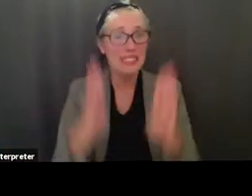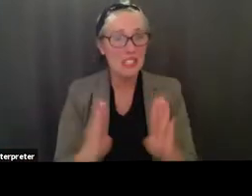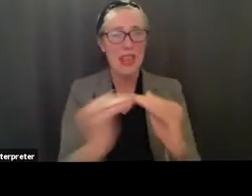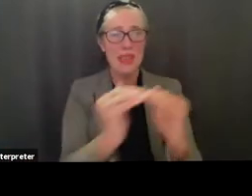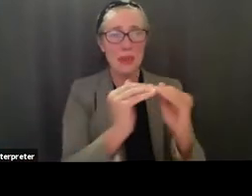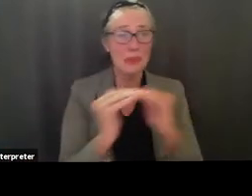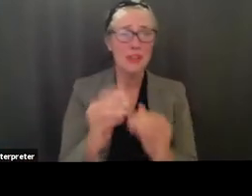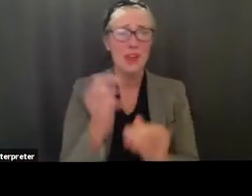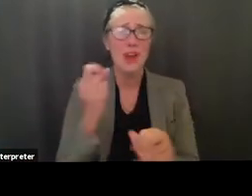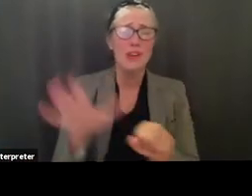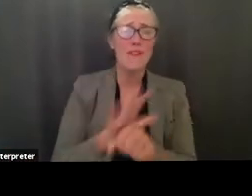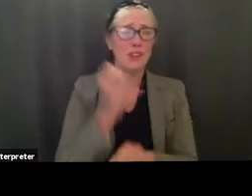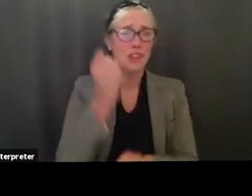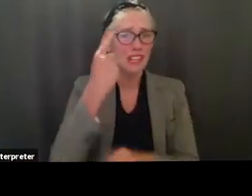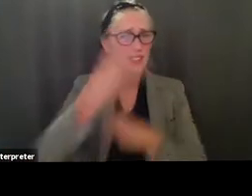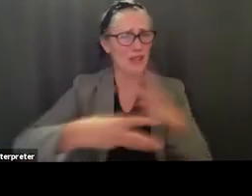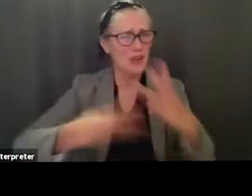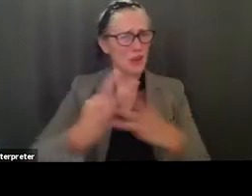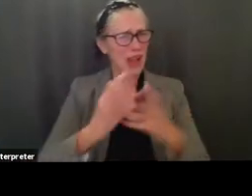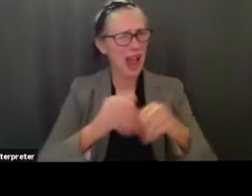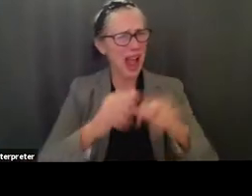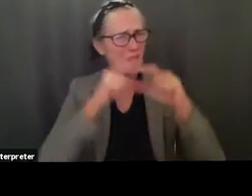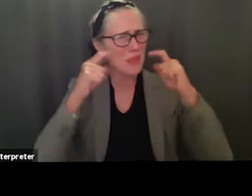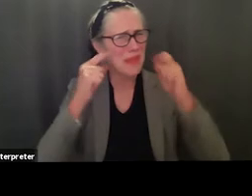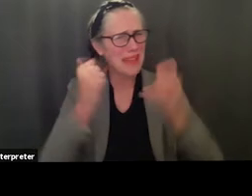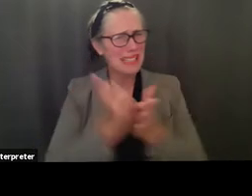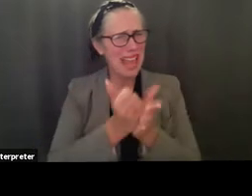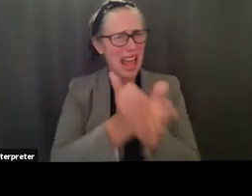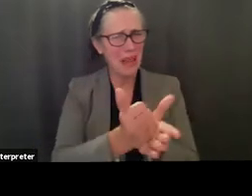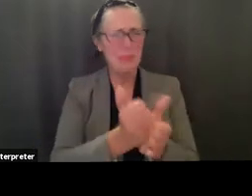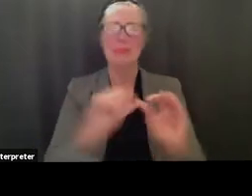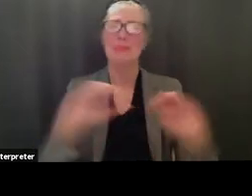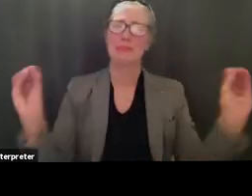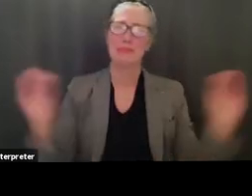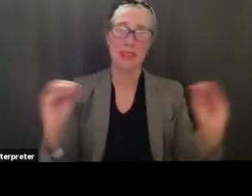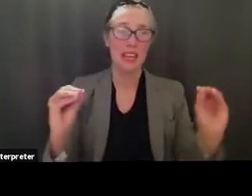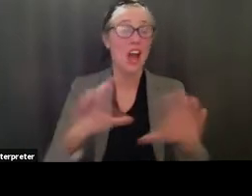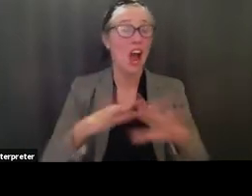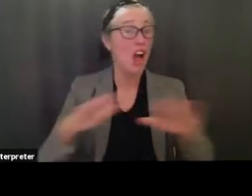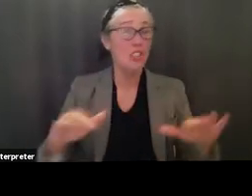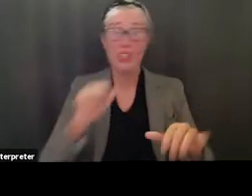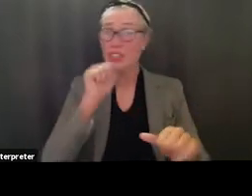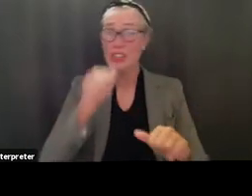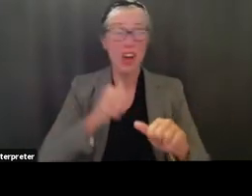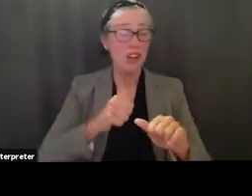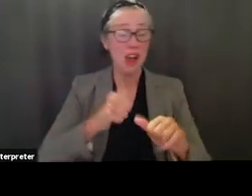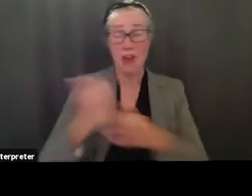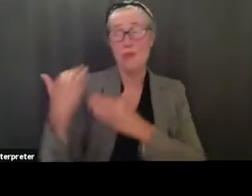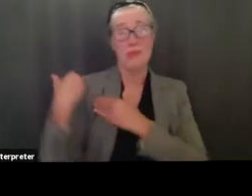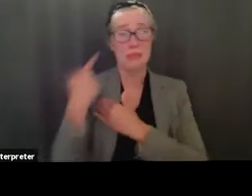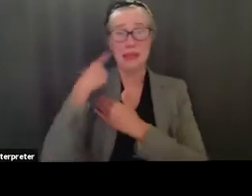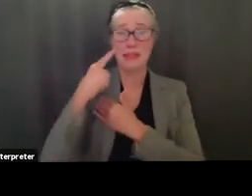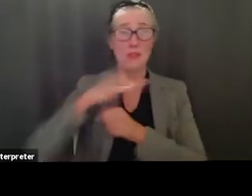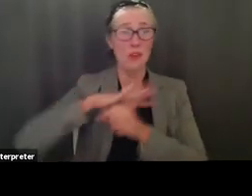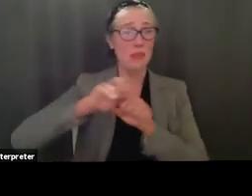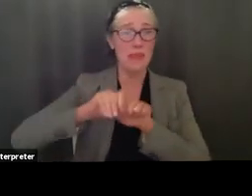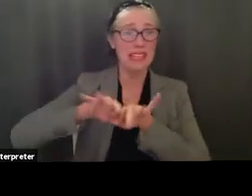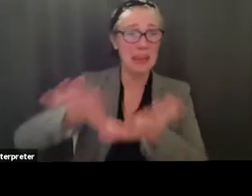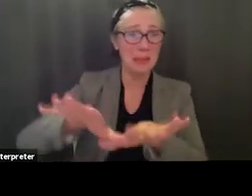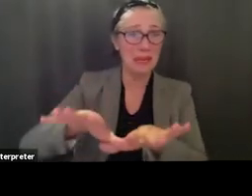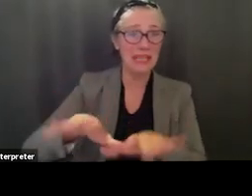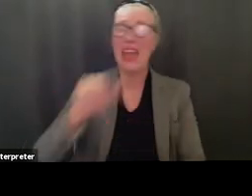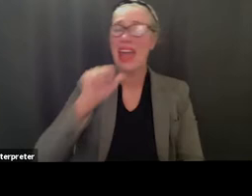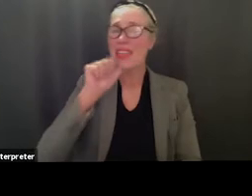a mask helping them with these things our children are not driving this pandemic and don't deserve these consequences they are not the primary